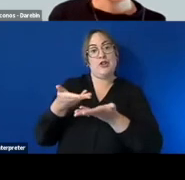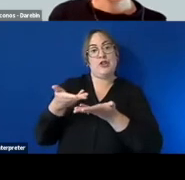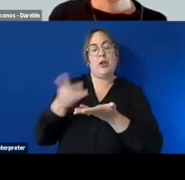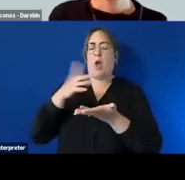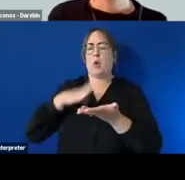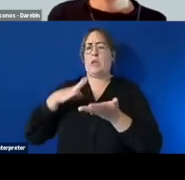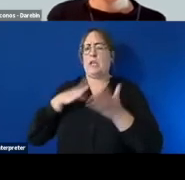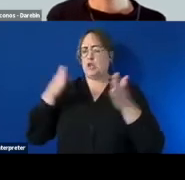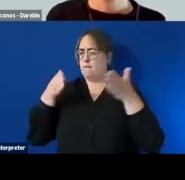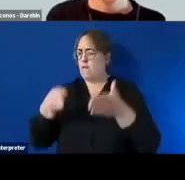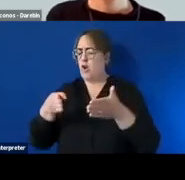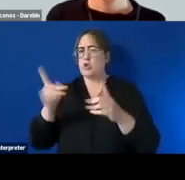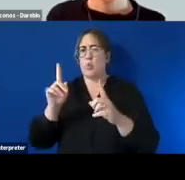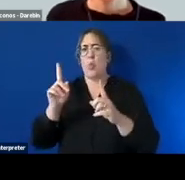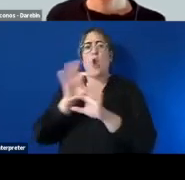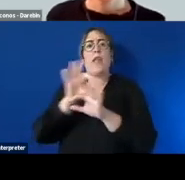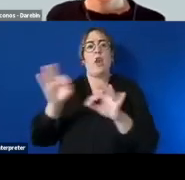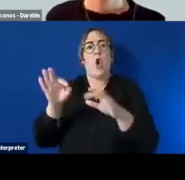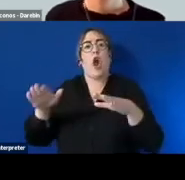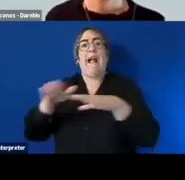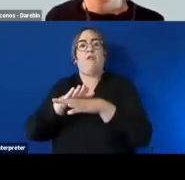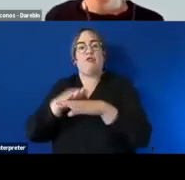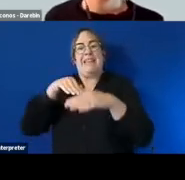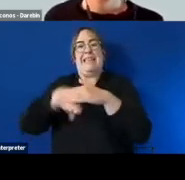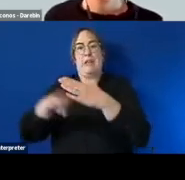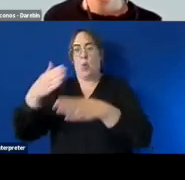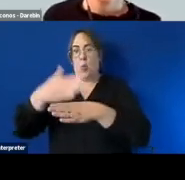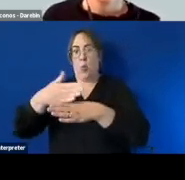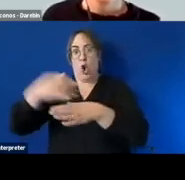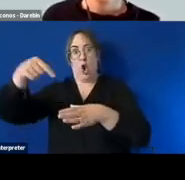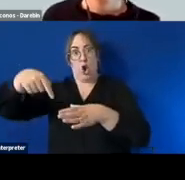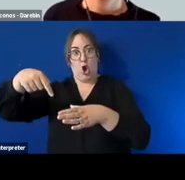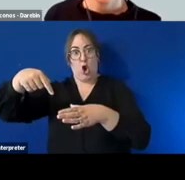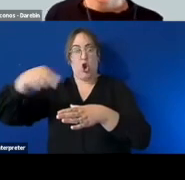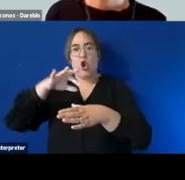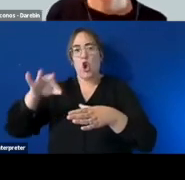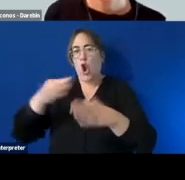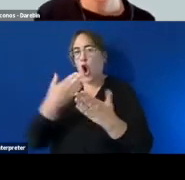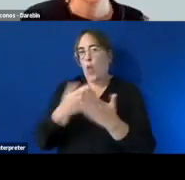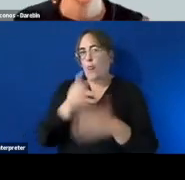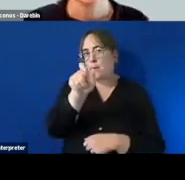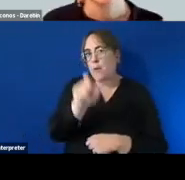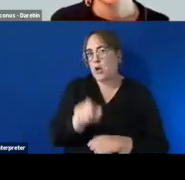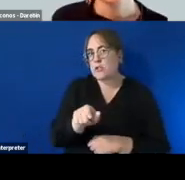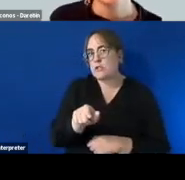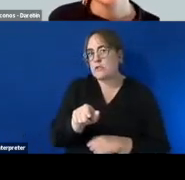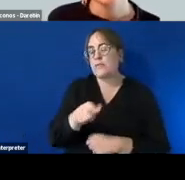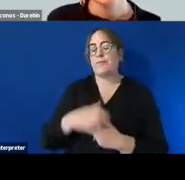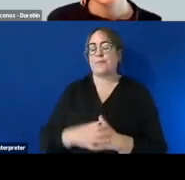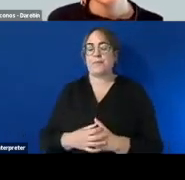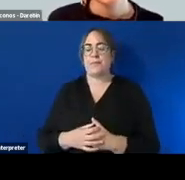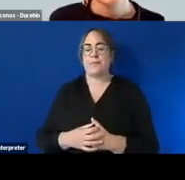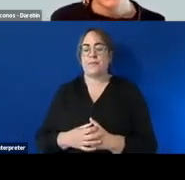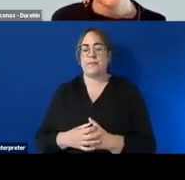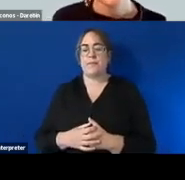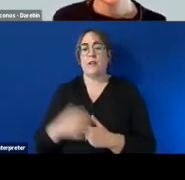on on what aren't they meeting in their role um and and identify those and treat it as a as a you know if it gets to that